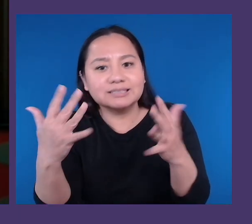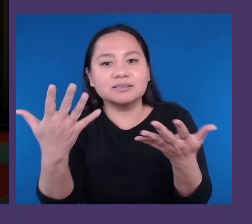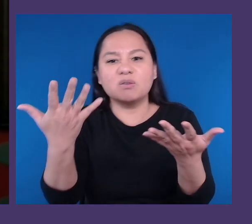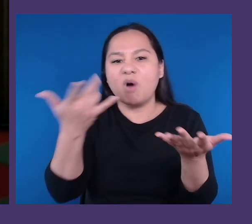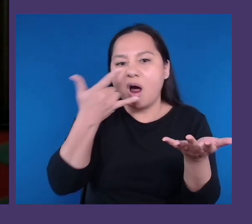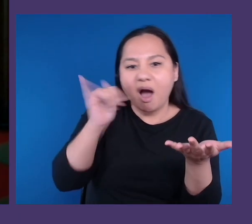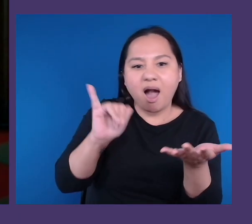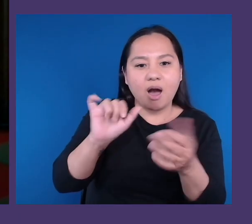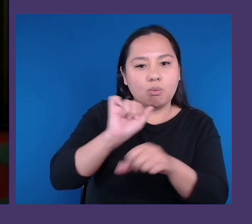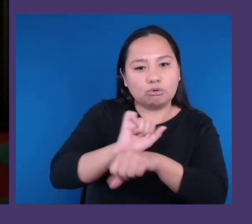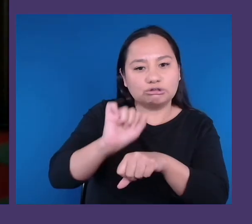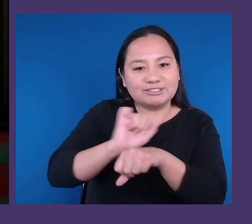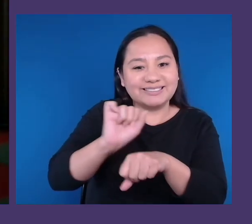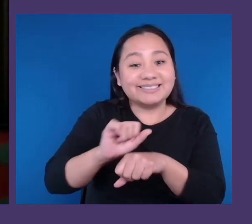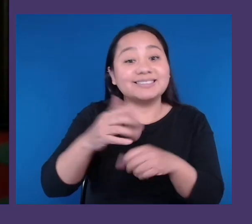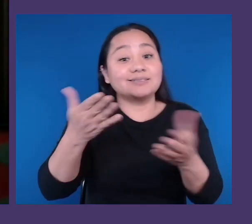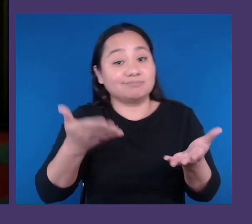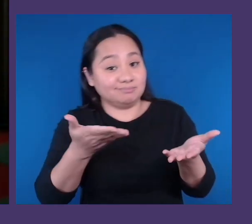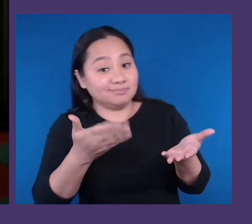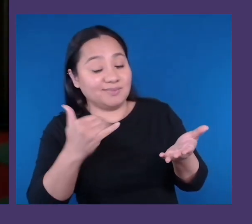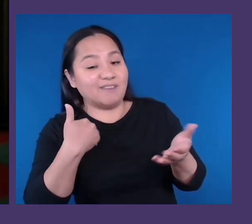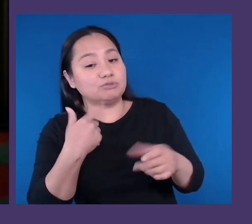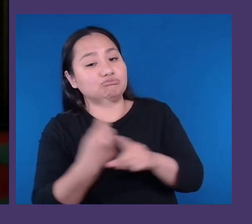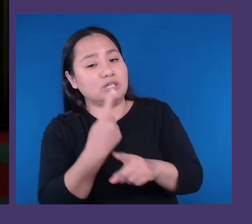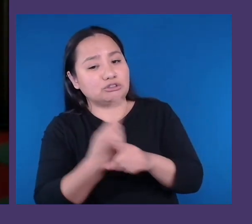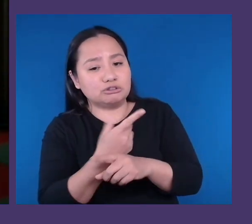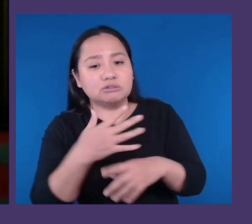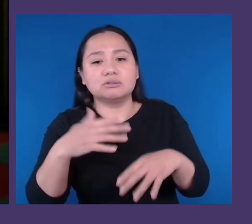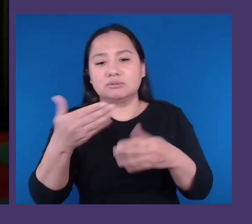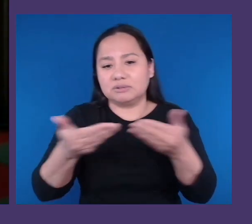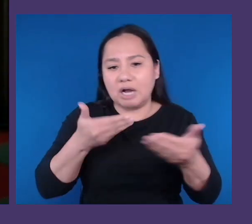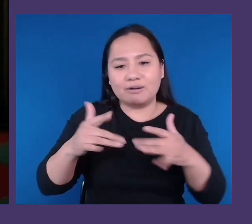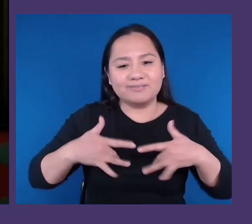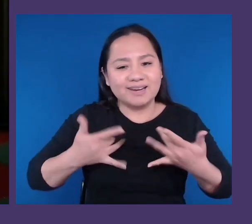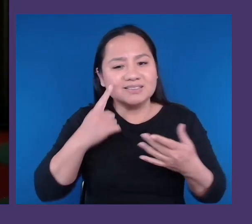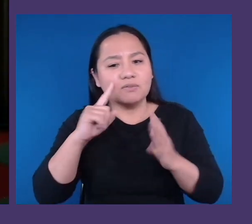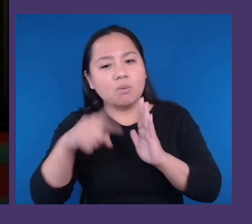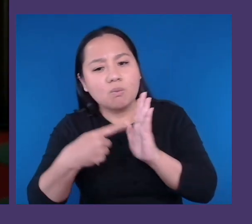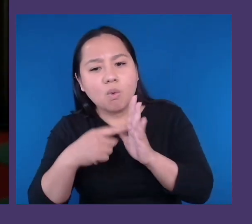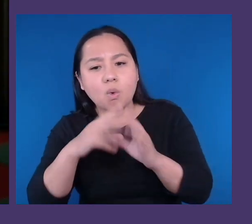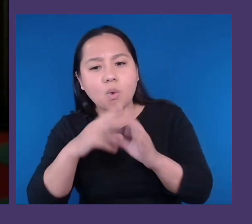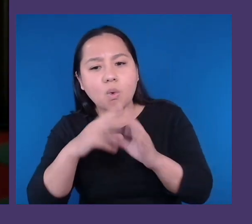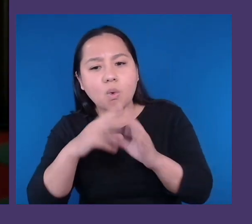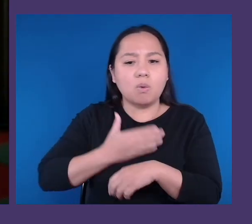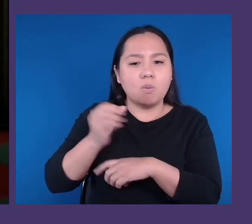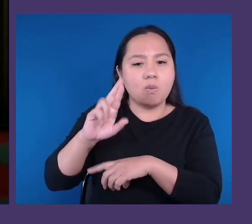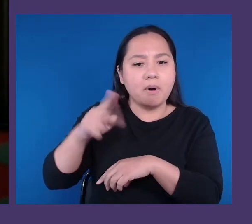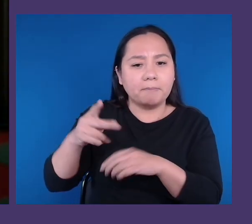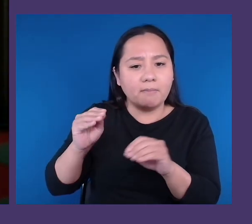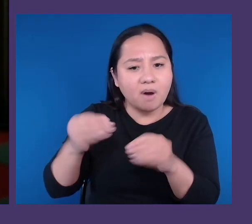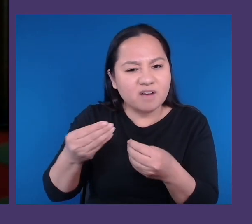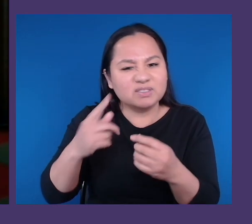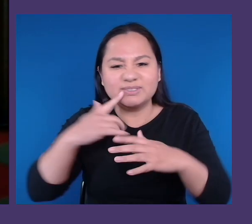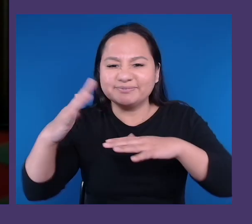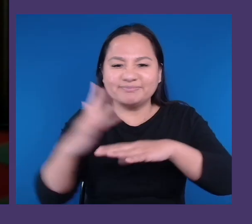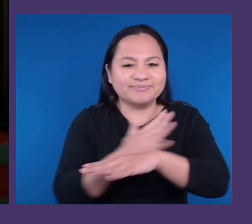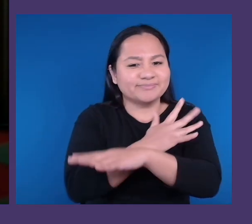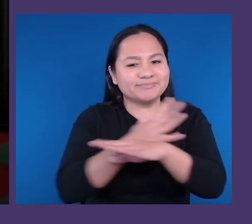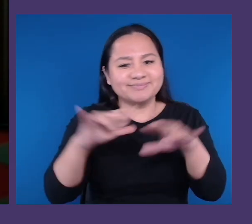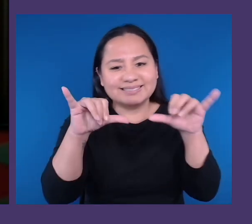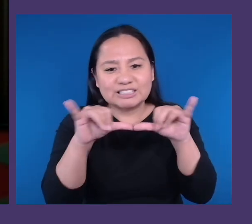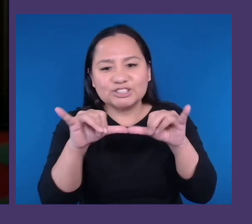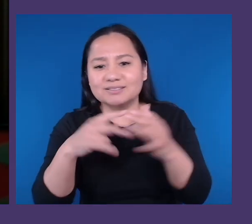corporate offices, everything from engineering to program management, customer service, sales and finance. In 2024,